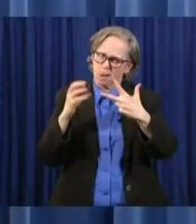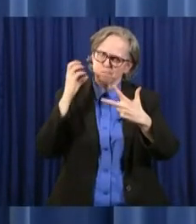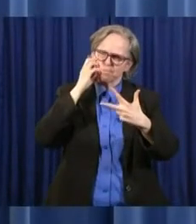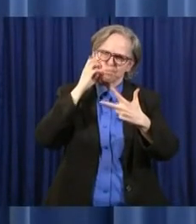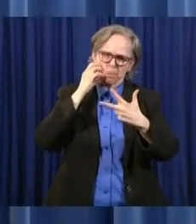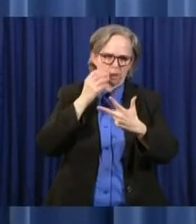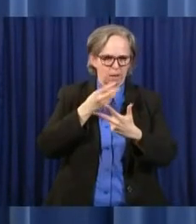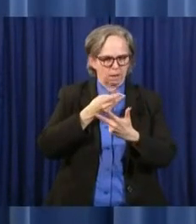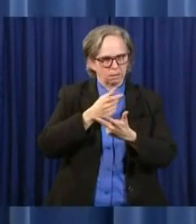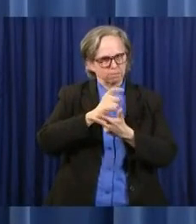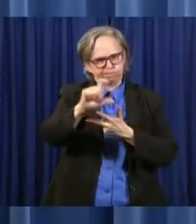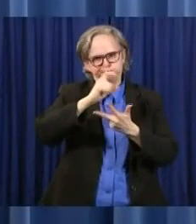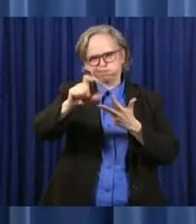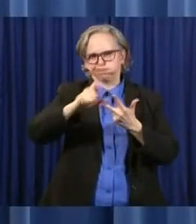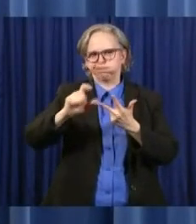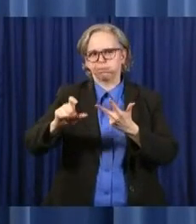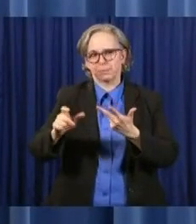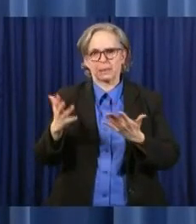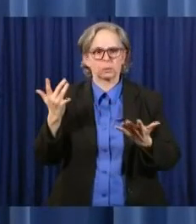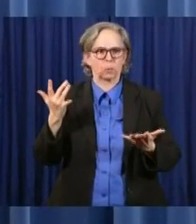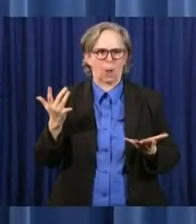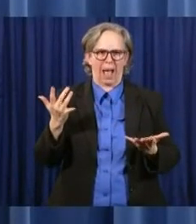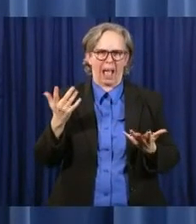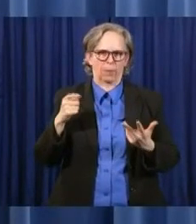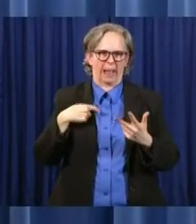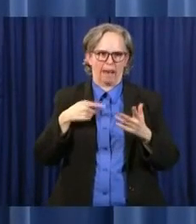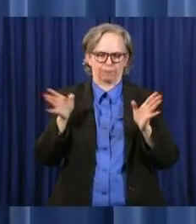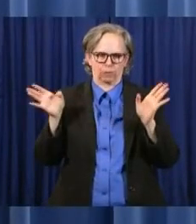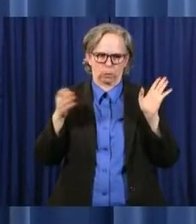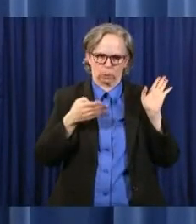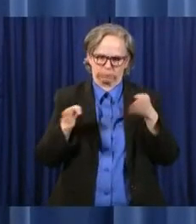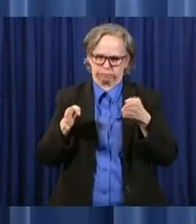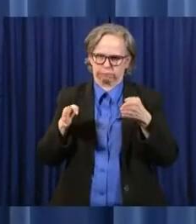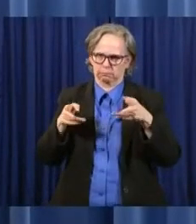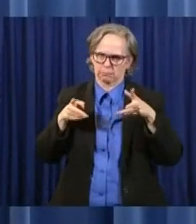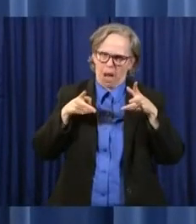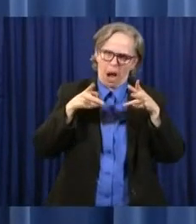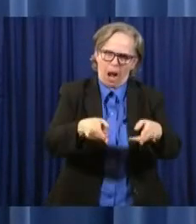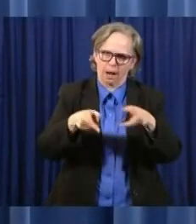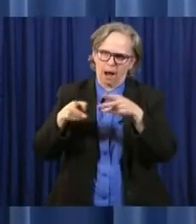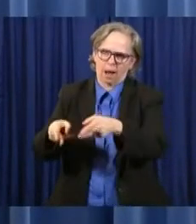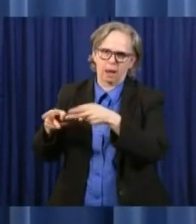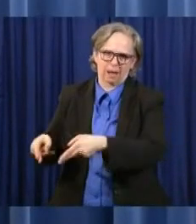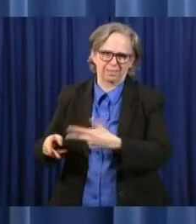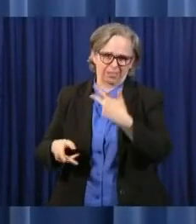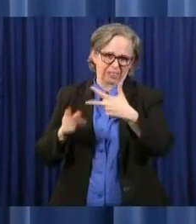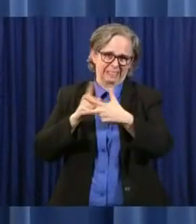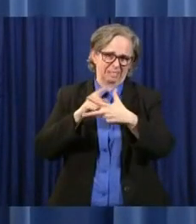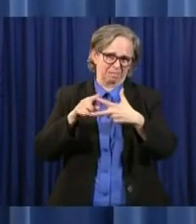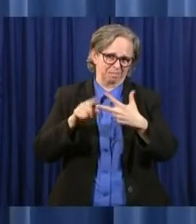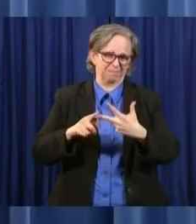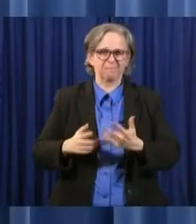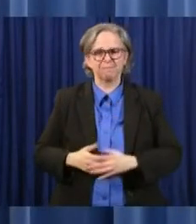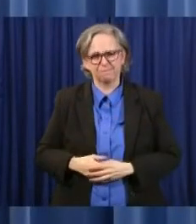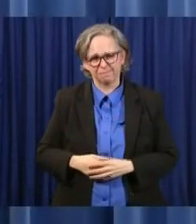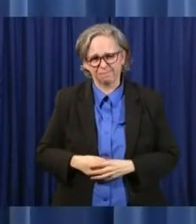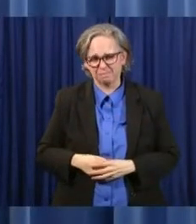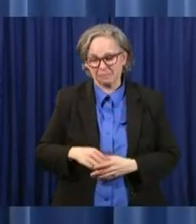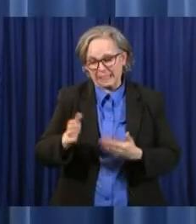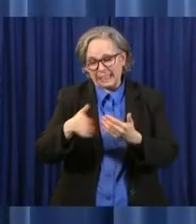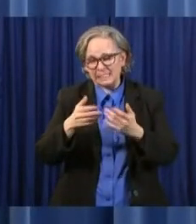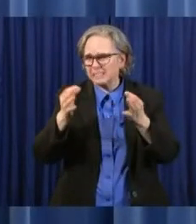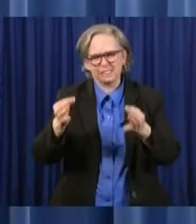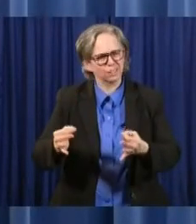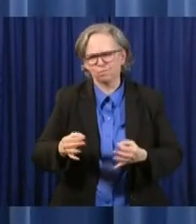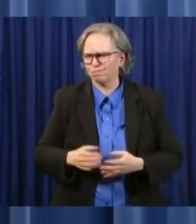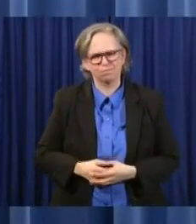uh, whoever the governor is, uh, are never, are never particularly easy. And it's not particularly easy for members of